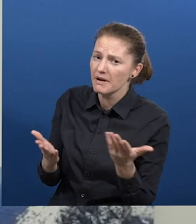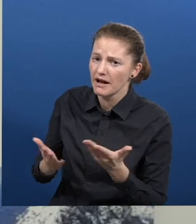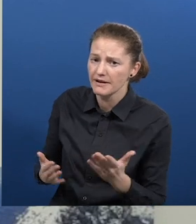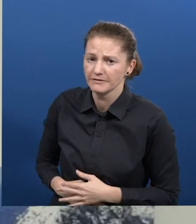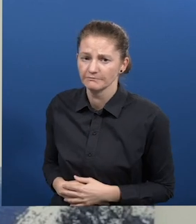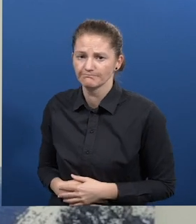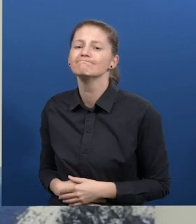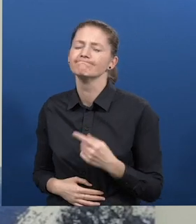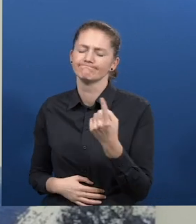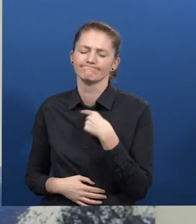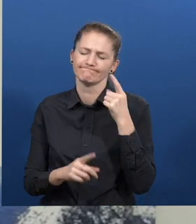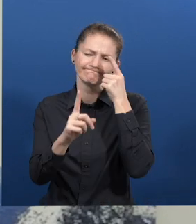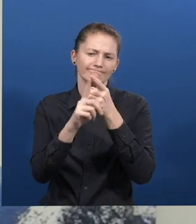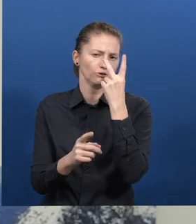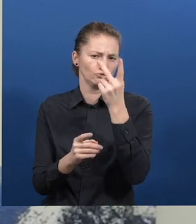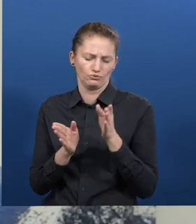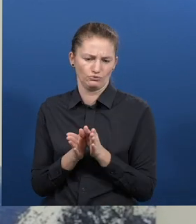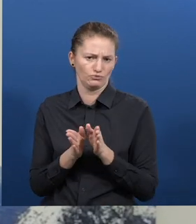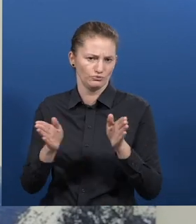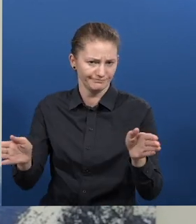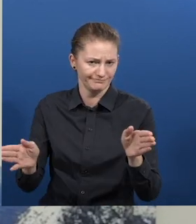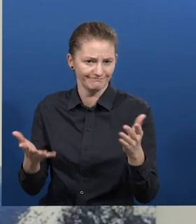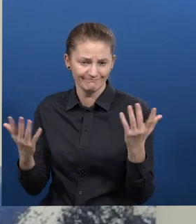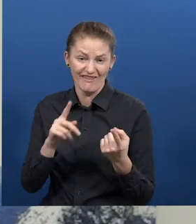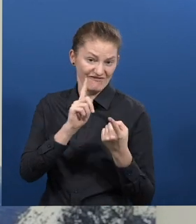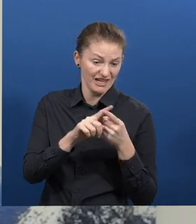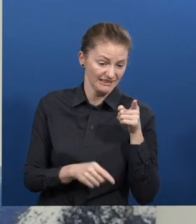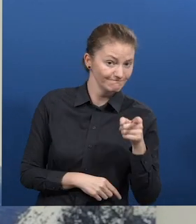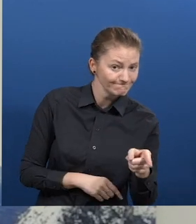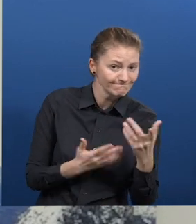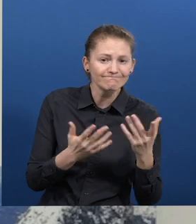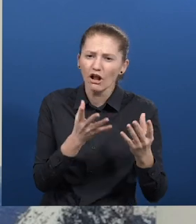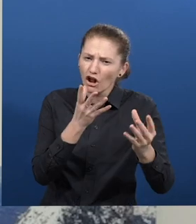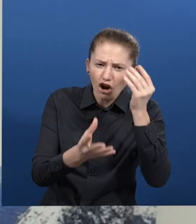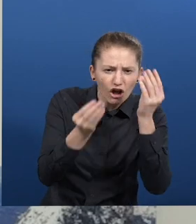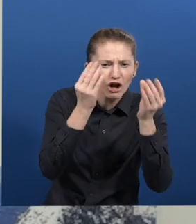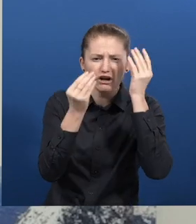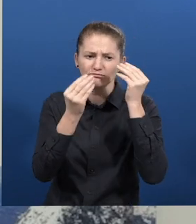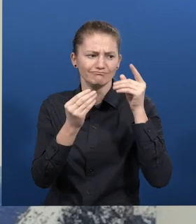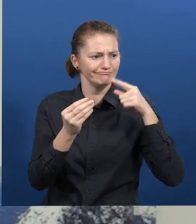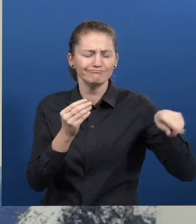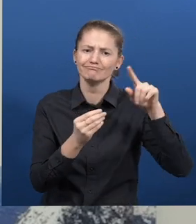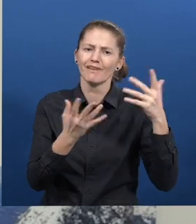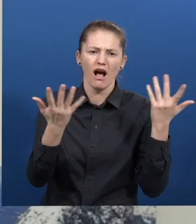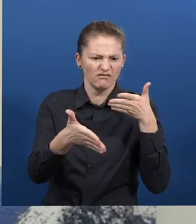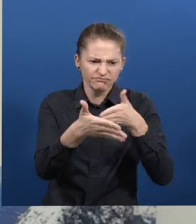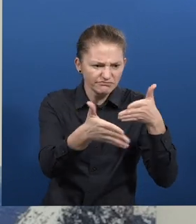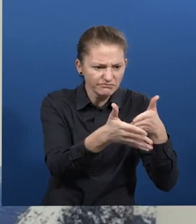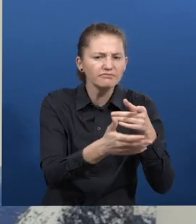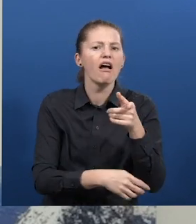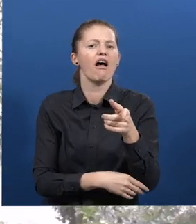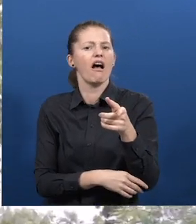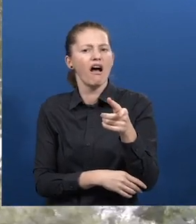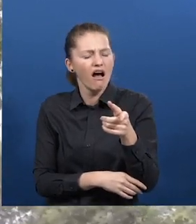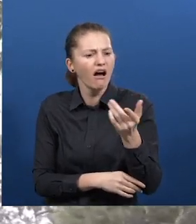From now on, our commitment to the program through two ways, first in learning what are the other barriers that we are not seeing today, that affect that a person